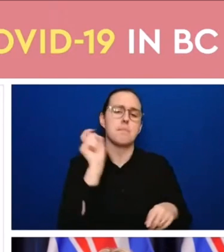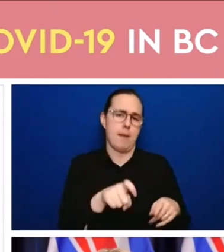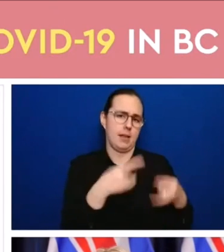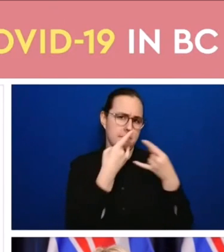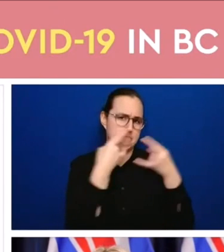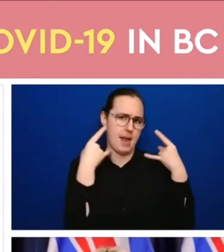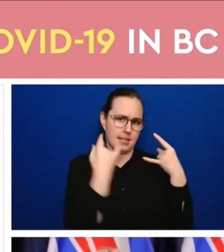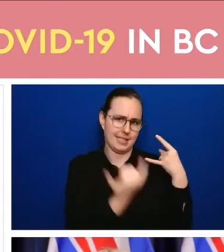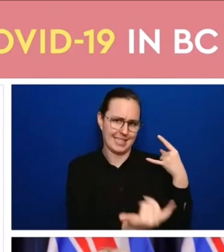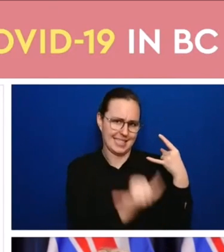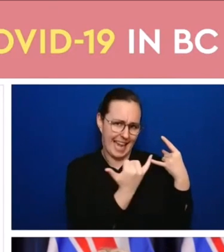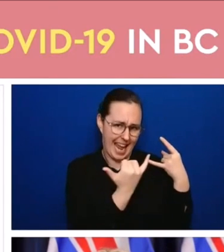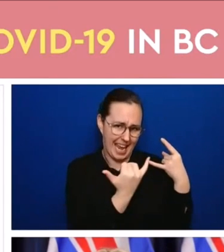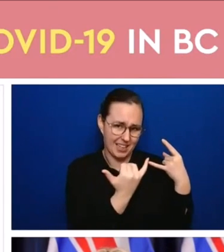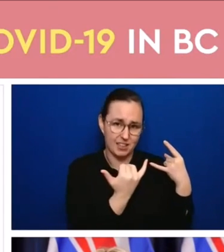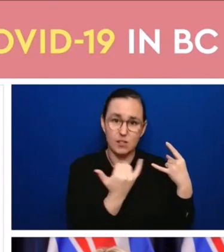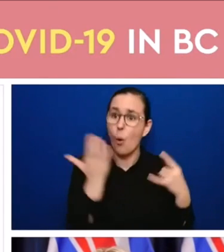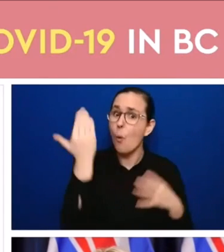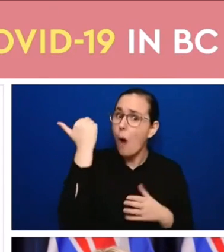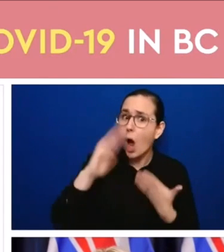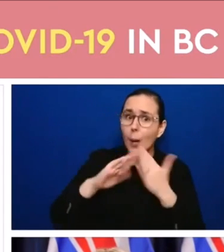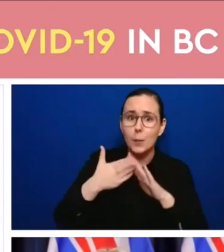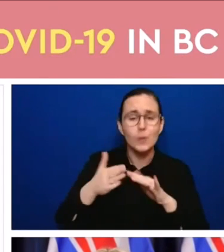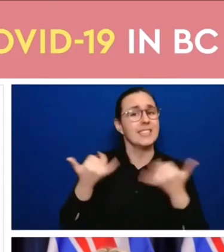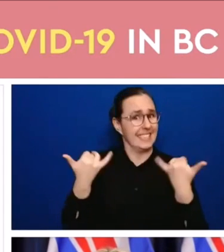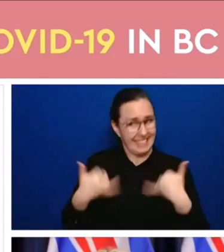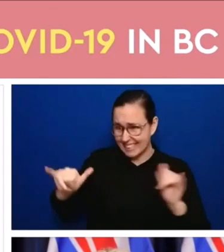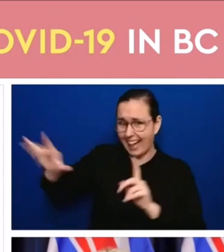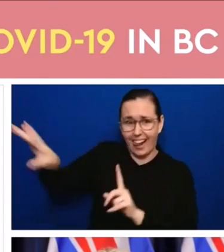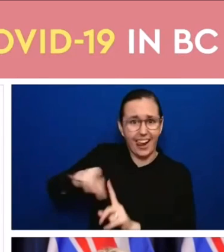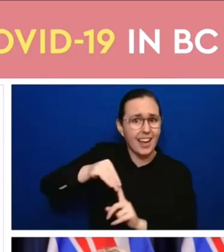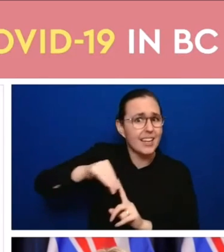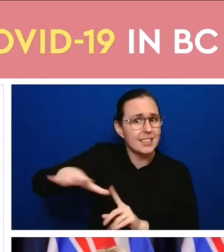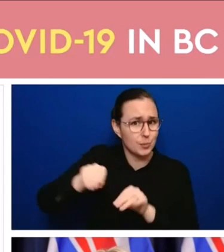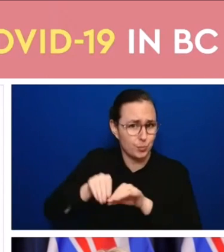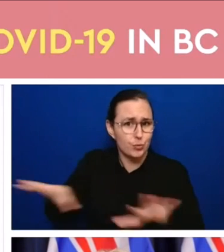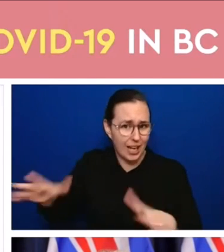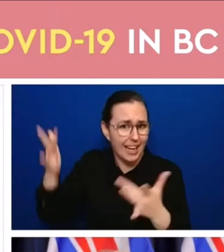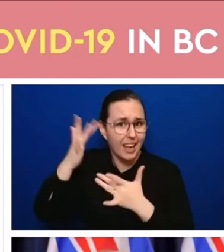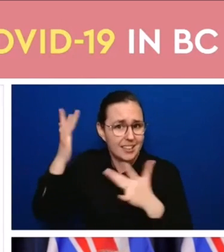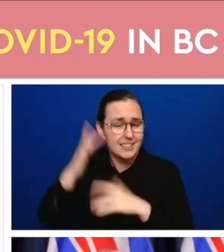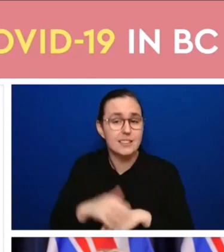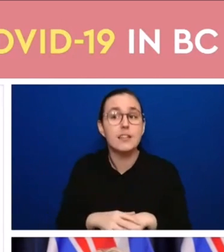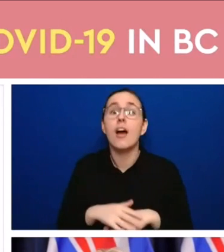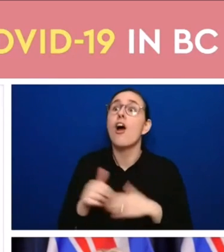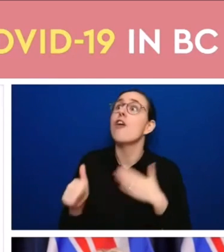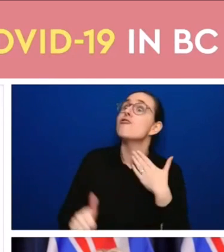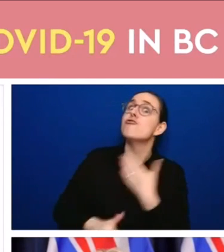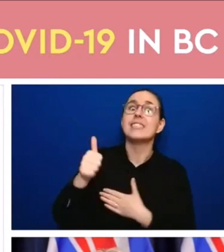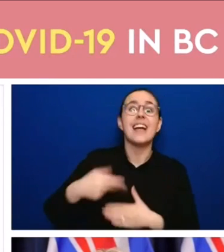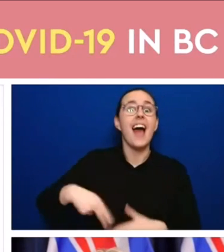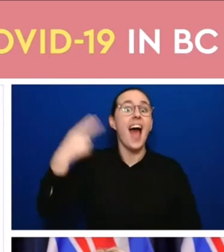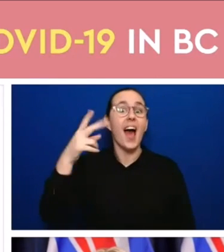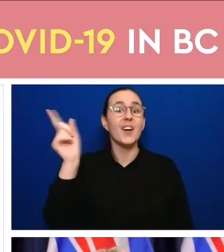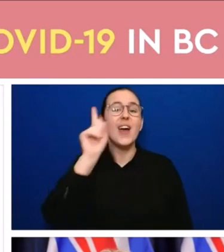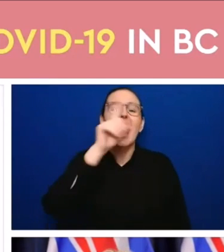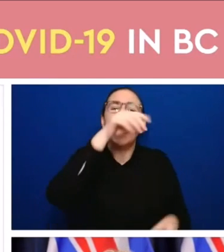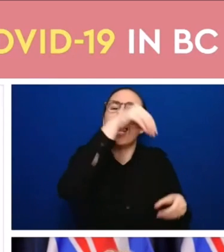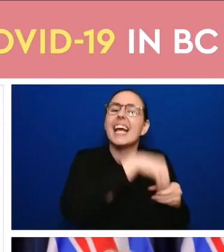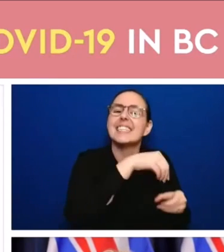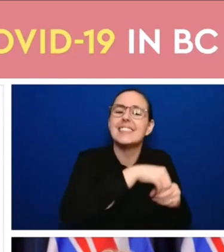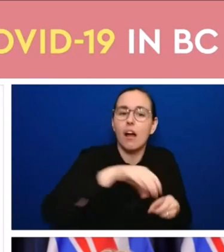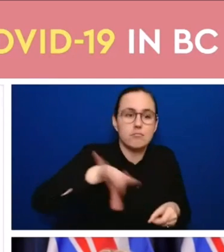communities and we know that those indoor spaces are where we can transmit more easily that are riskier settings